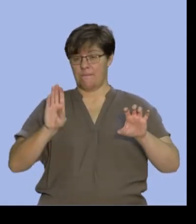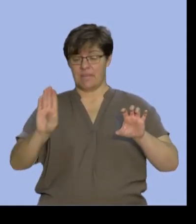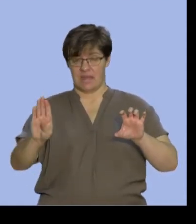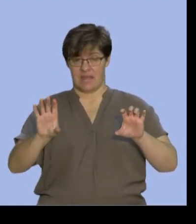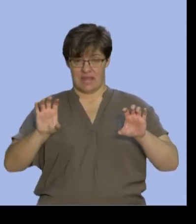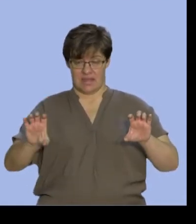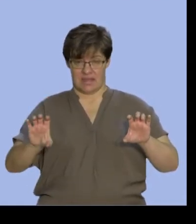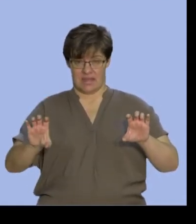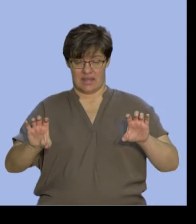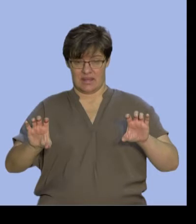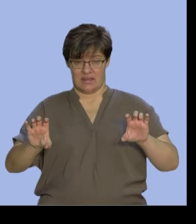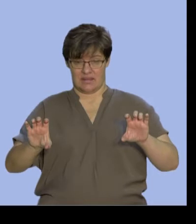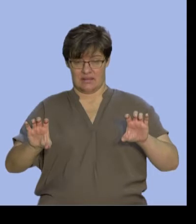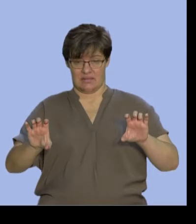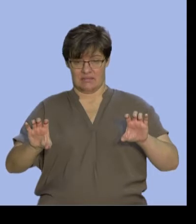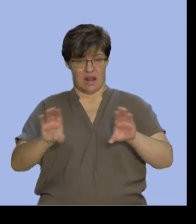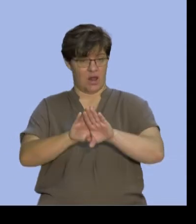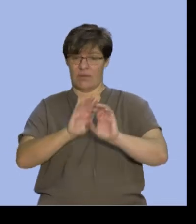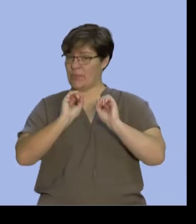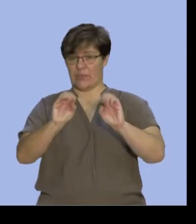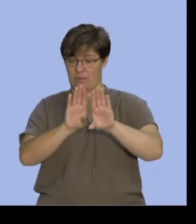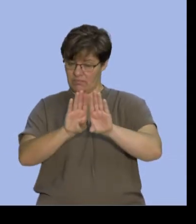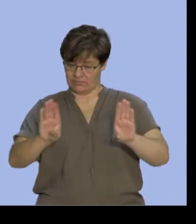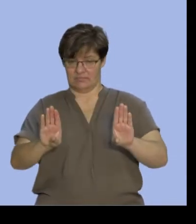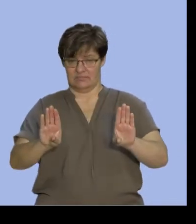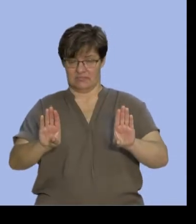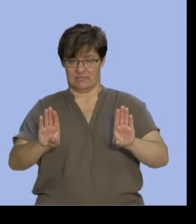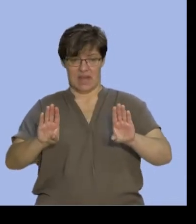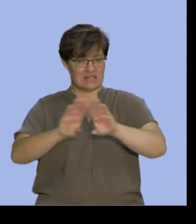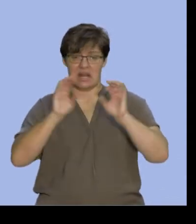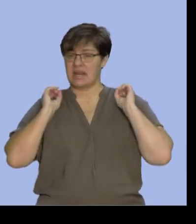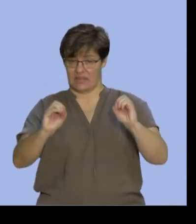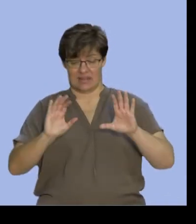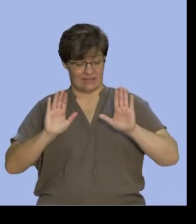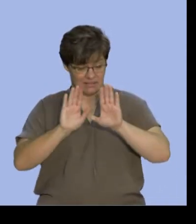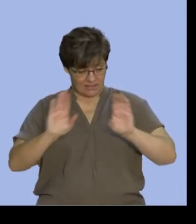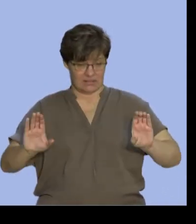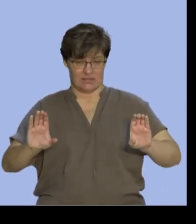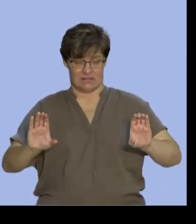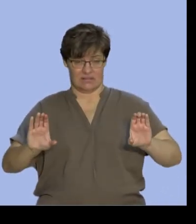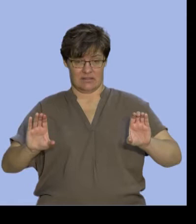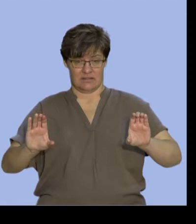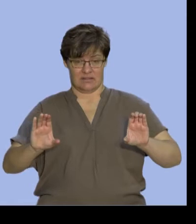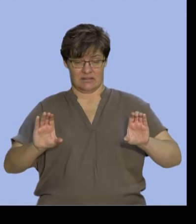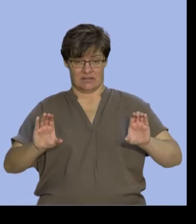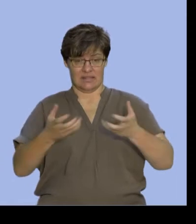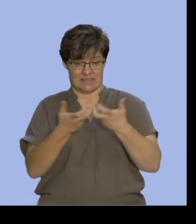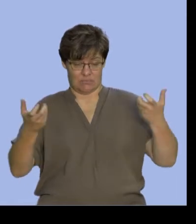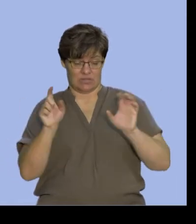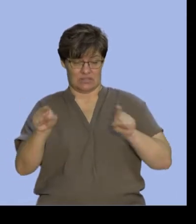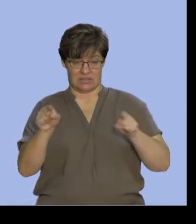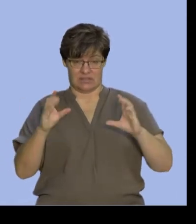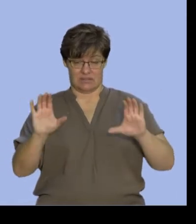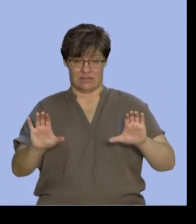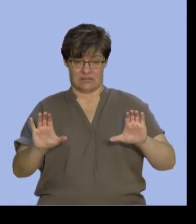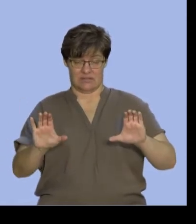disjoint sets. They're not overlapping. There is no intersection. And so, what we can say is if we're